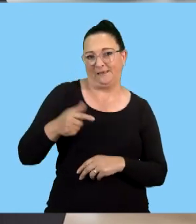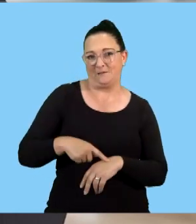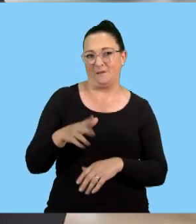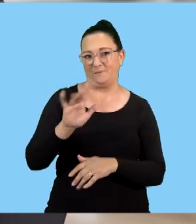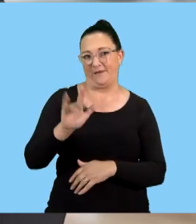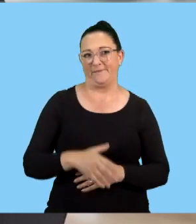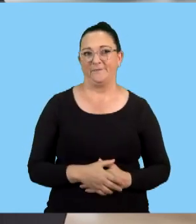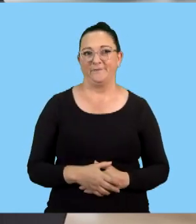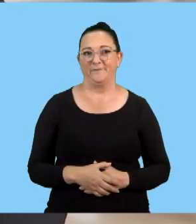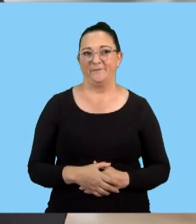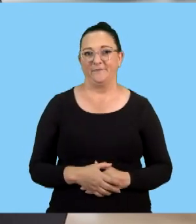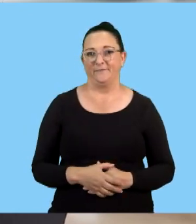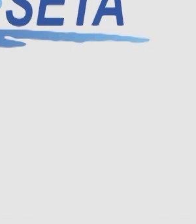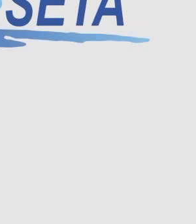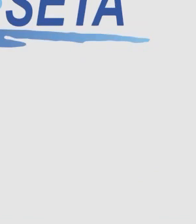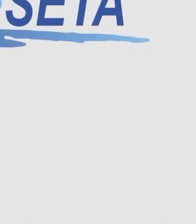Goodbye.